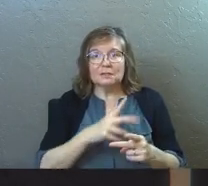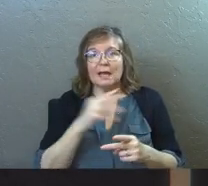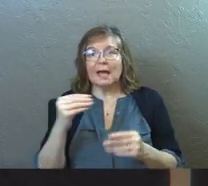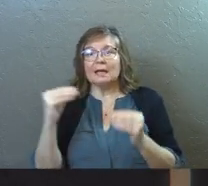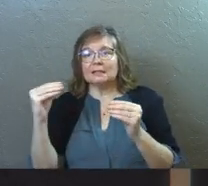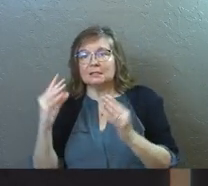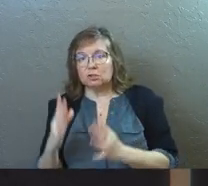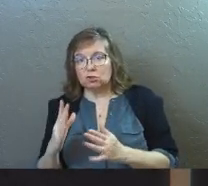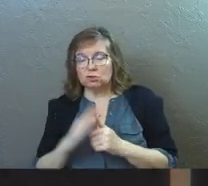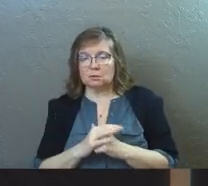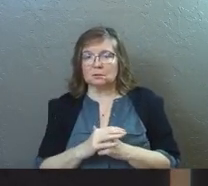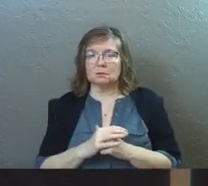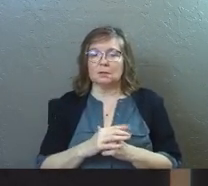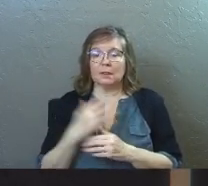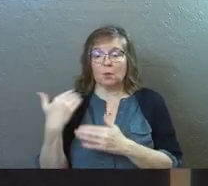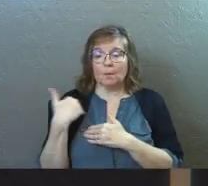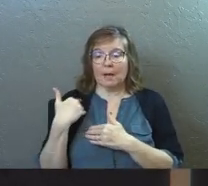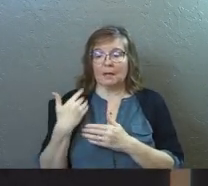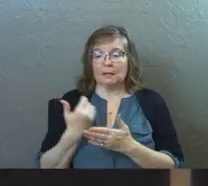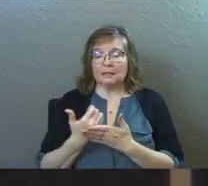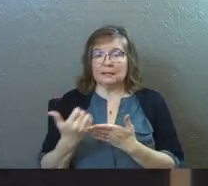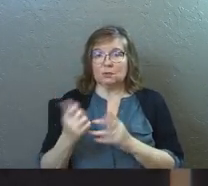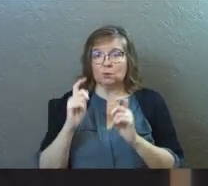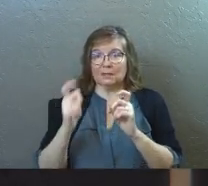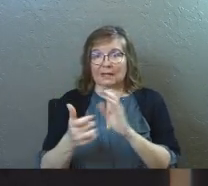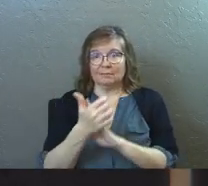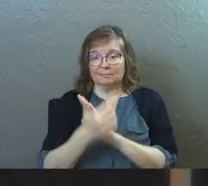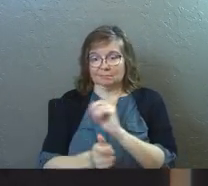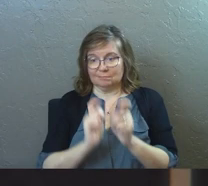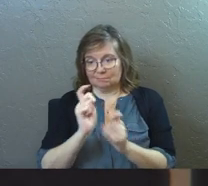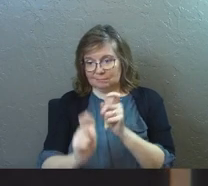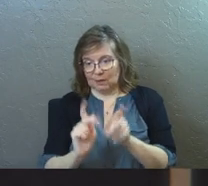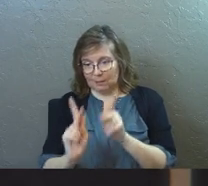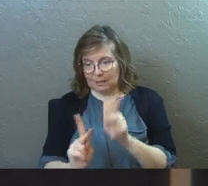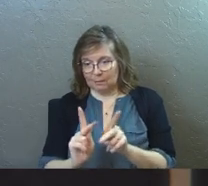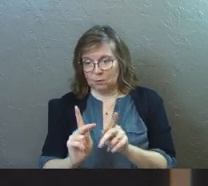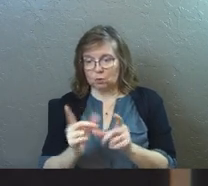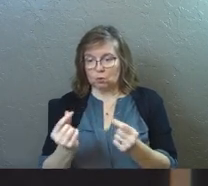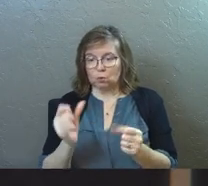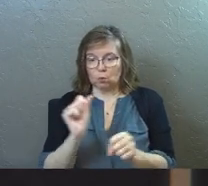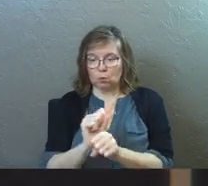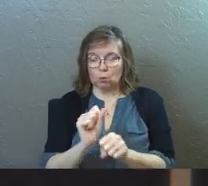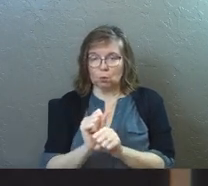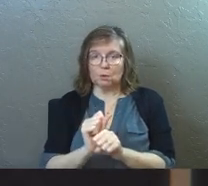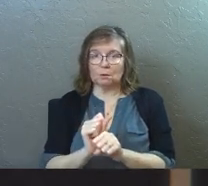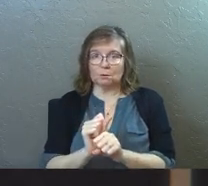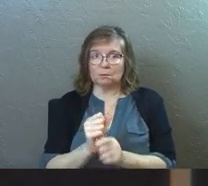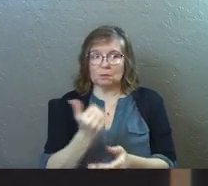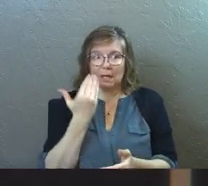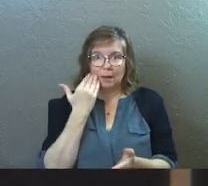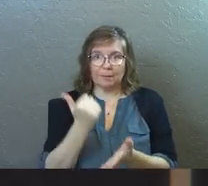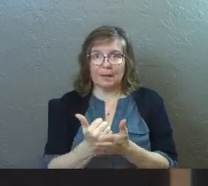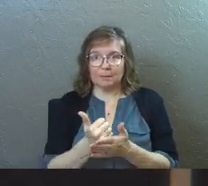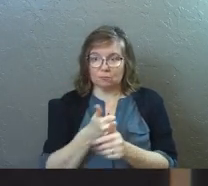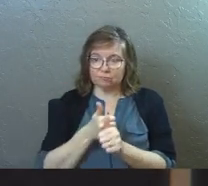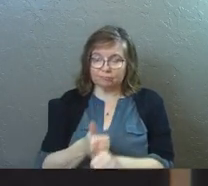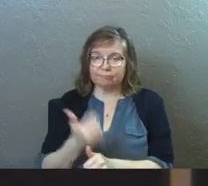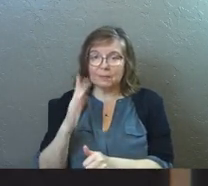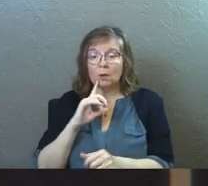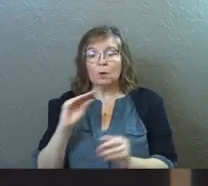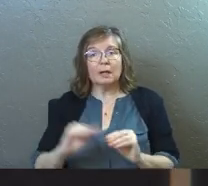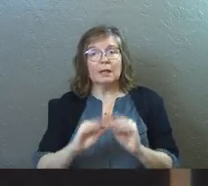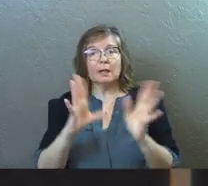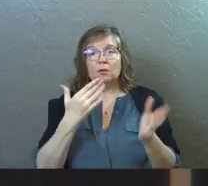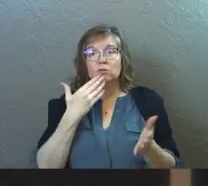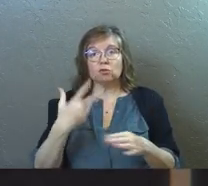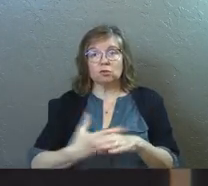teachers. Their responsibility is to equip God's people to do his work and to build up the church, the body of Christ. so the scripture is really clear.